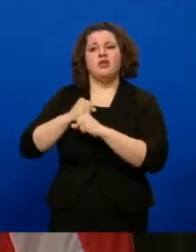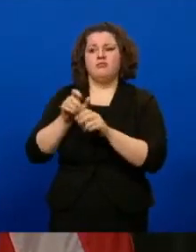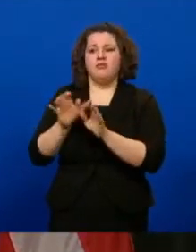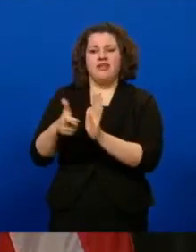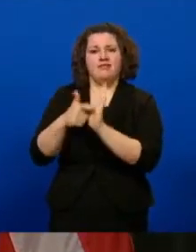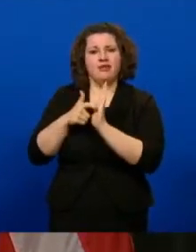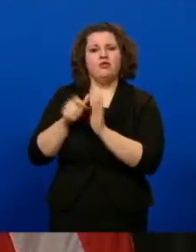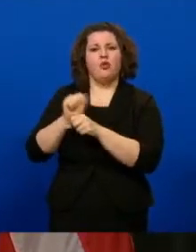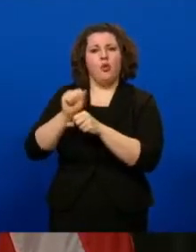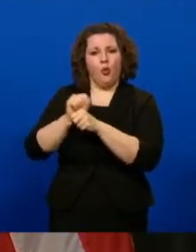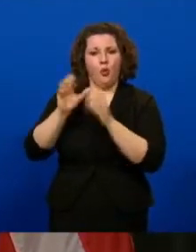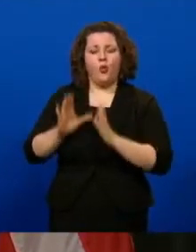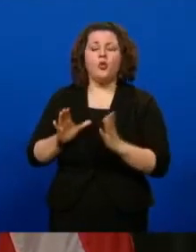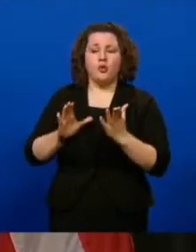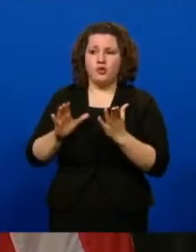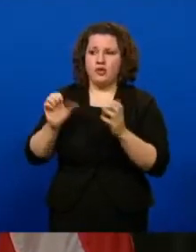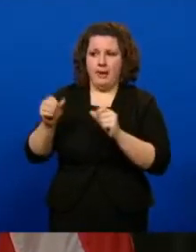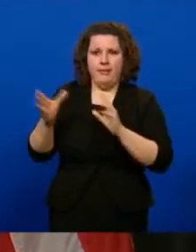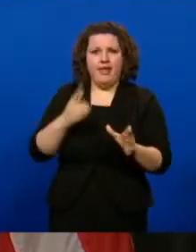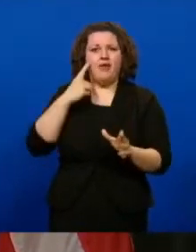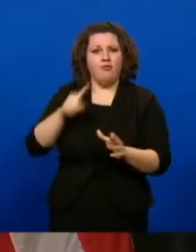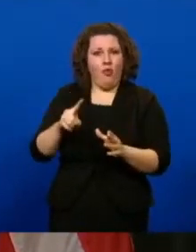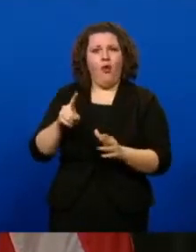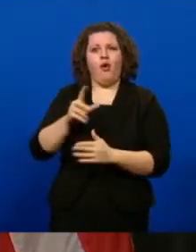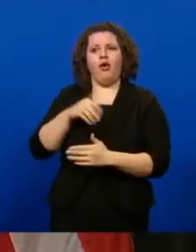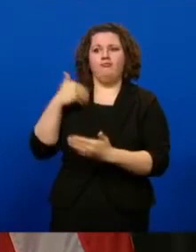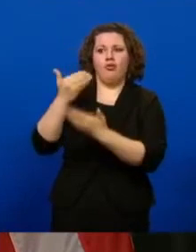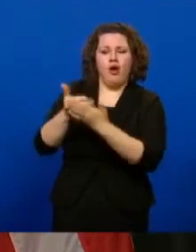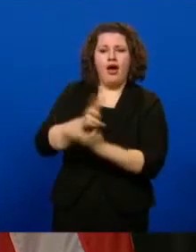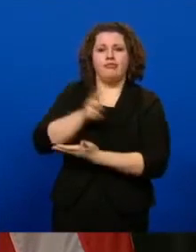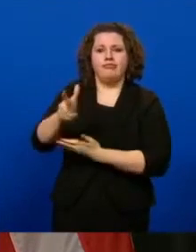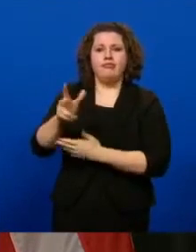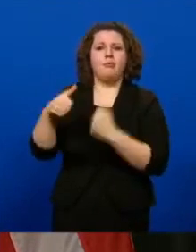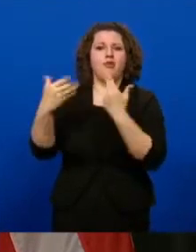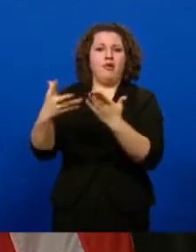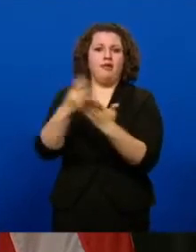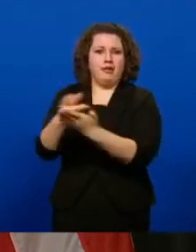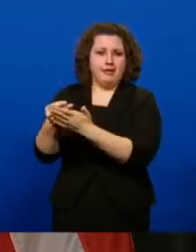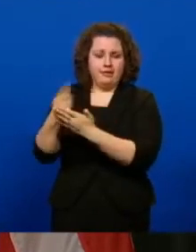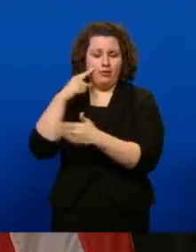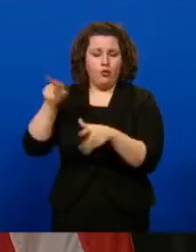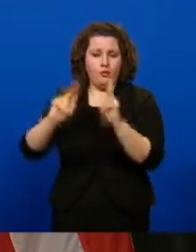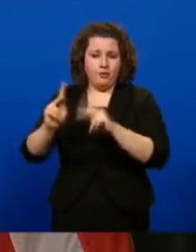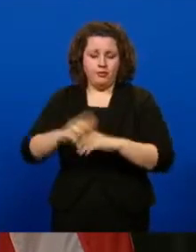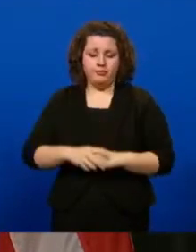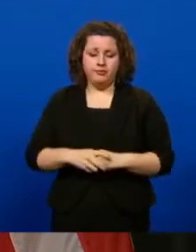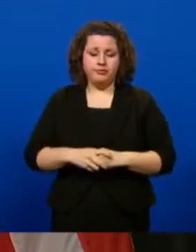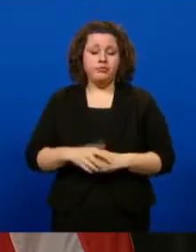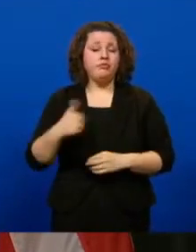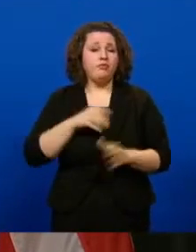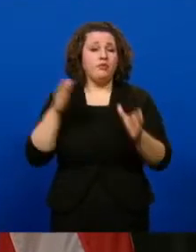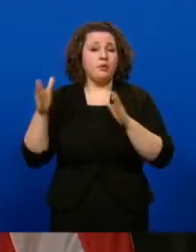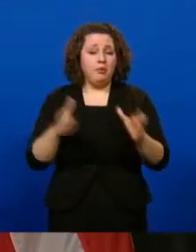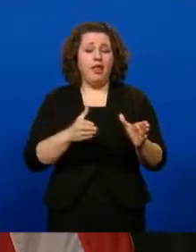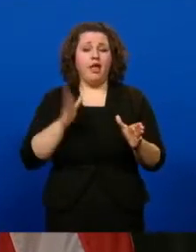for these on-site vaccination clinics. As vaccine availability increases, we plan to deploy these mobile clinics to other sites in our communities